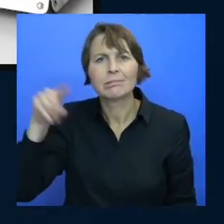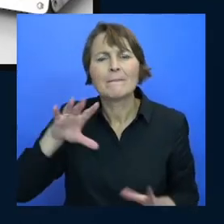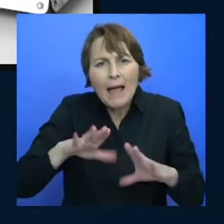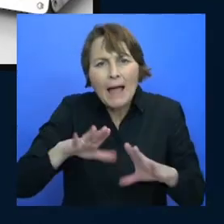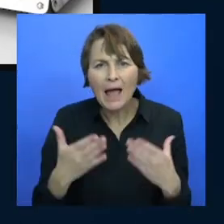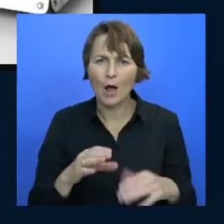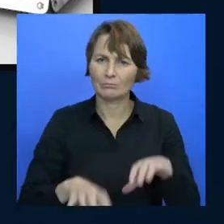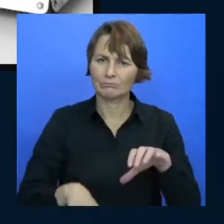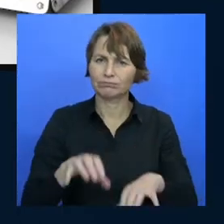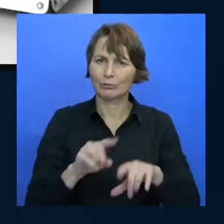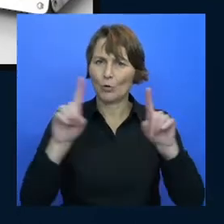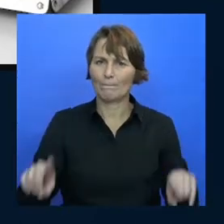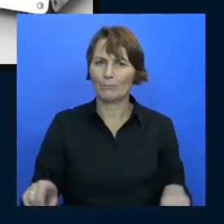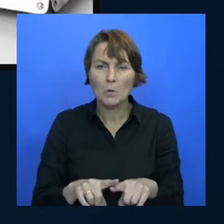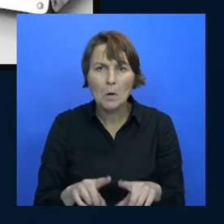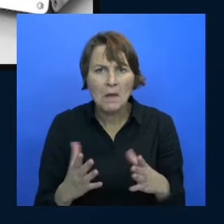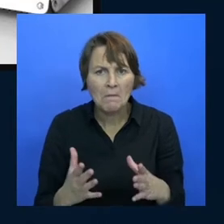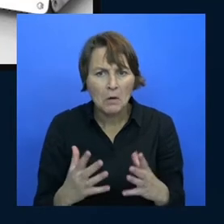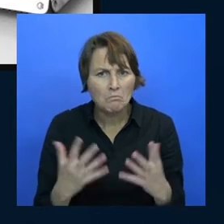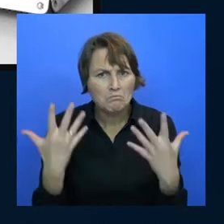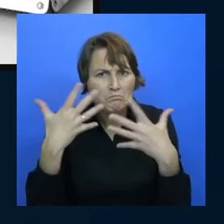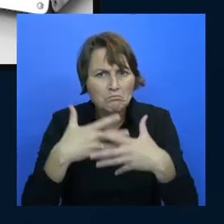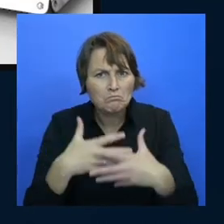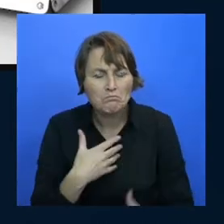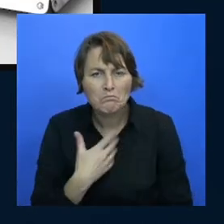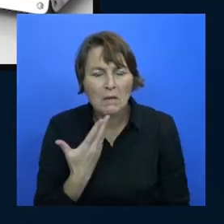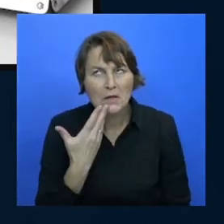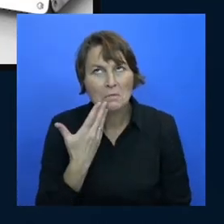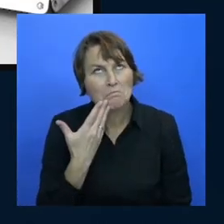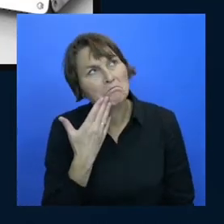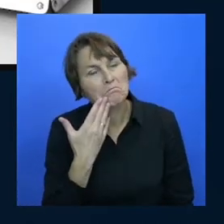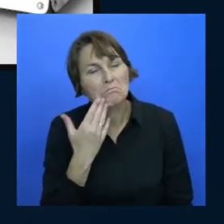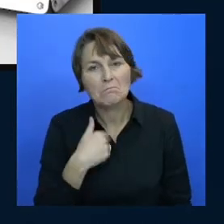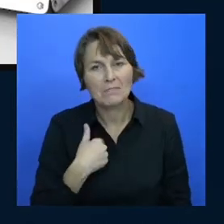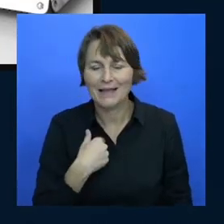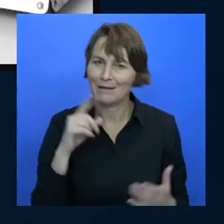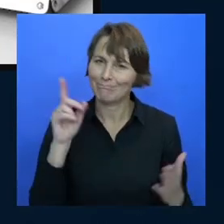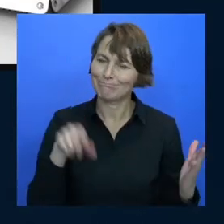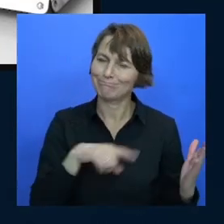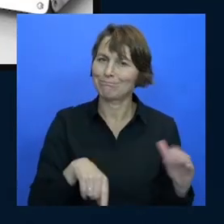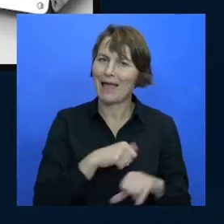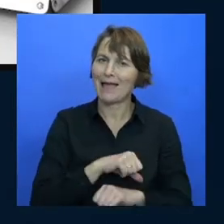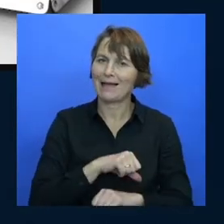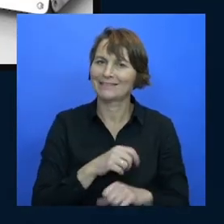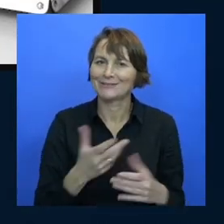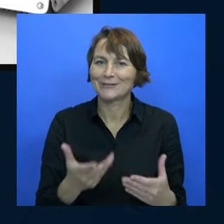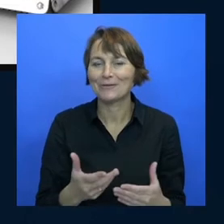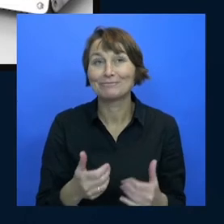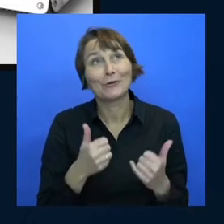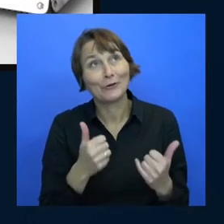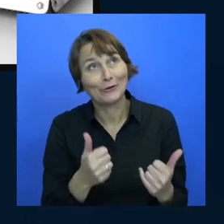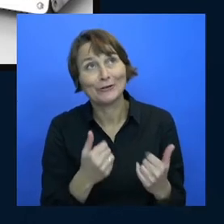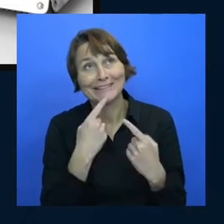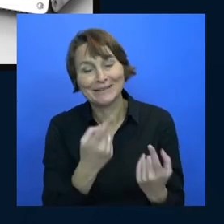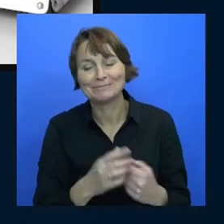it's not that hard like maybe I'm not the all one out so I love how you're talking about that yeah that is